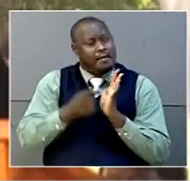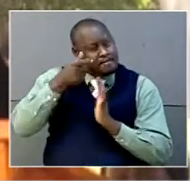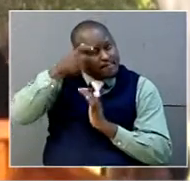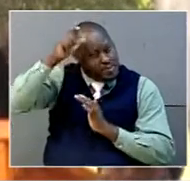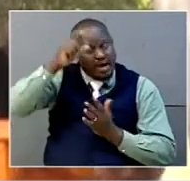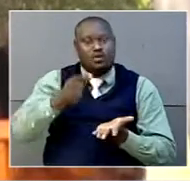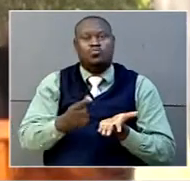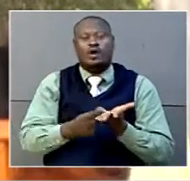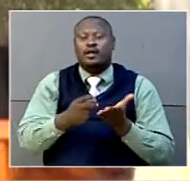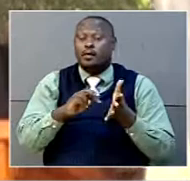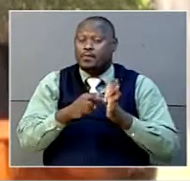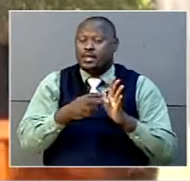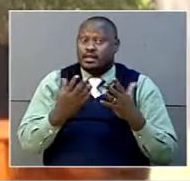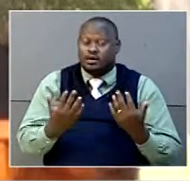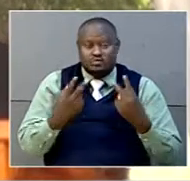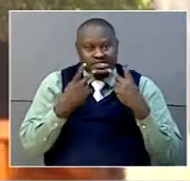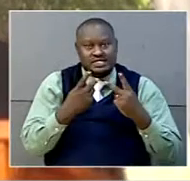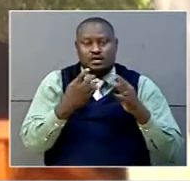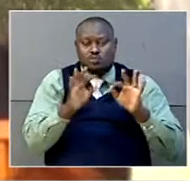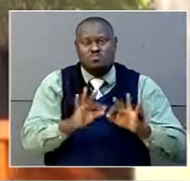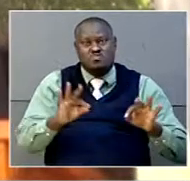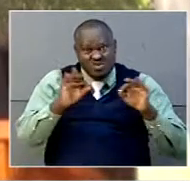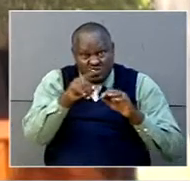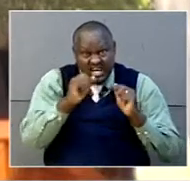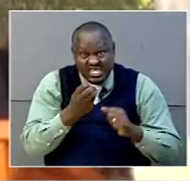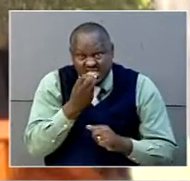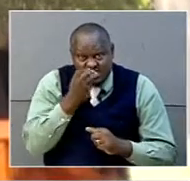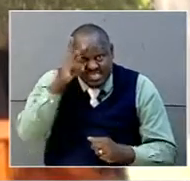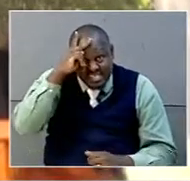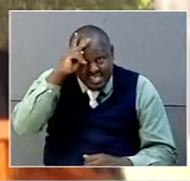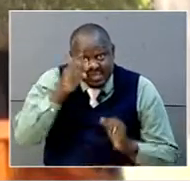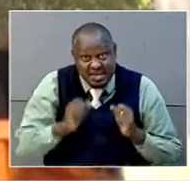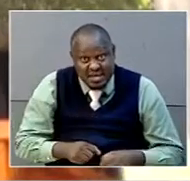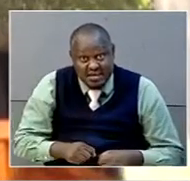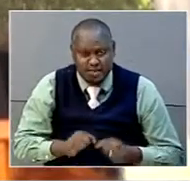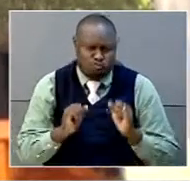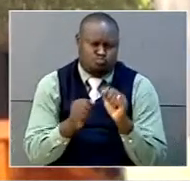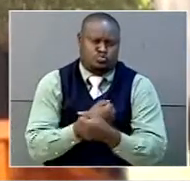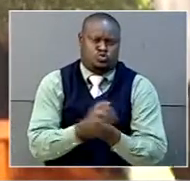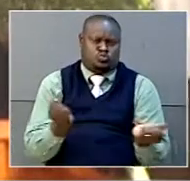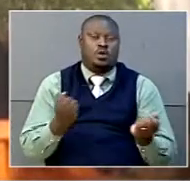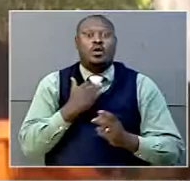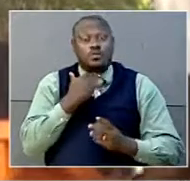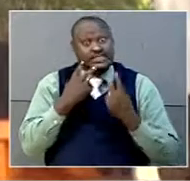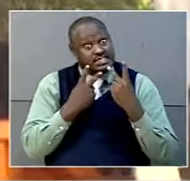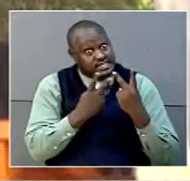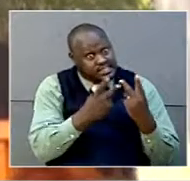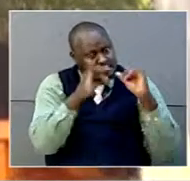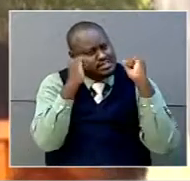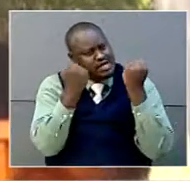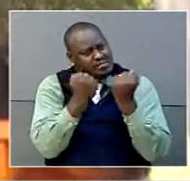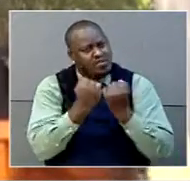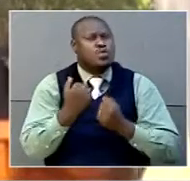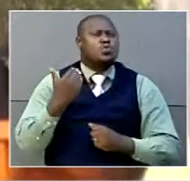to realize that we can't ignore skills. I would like to see that Chambago University, as it